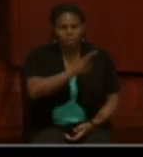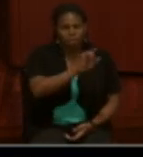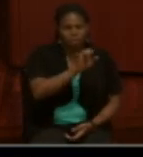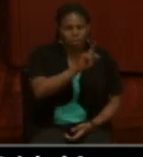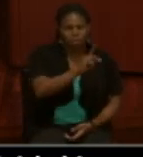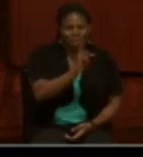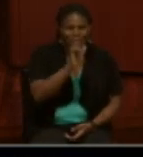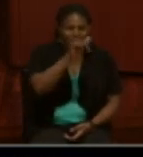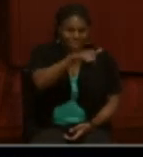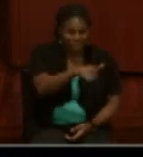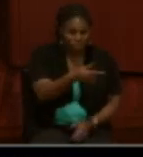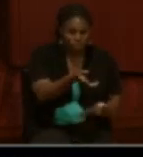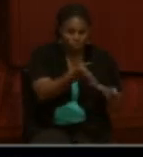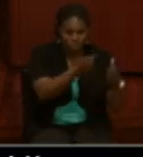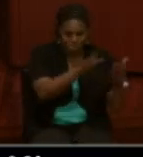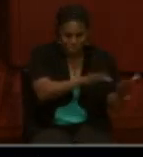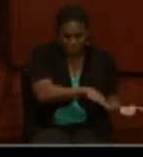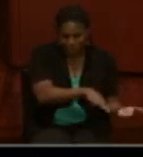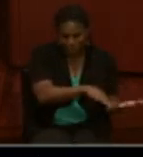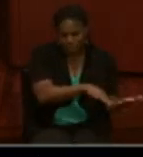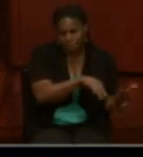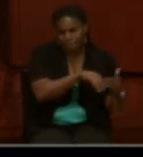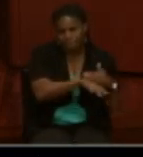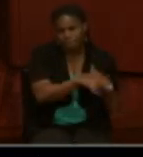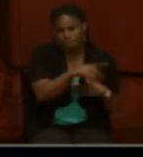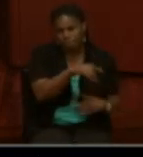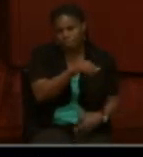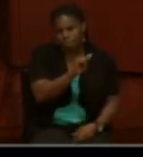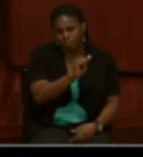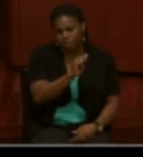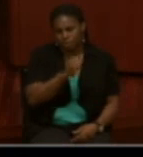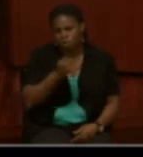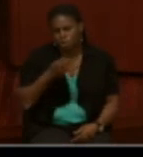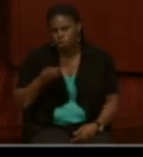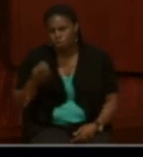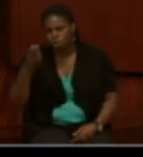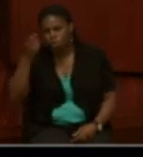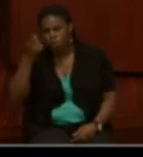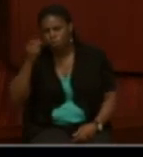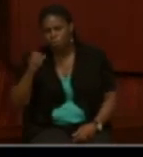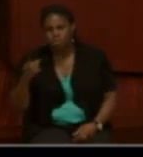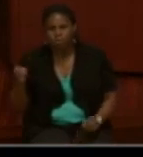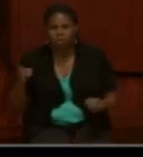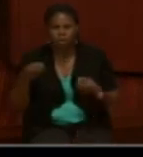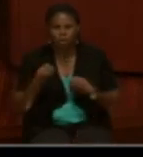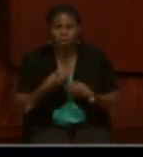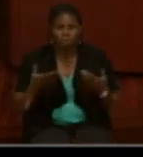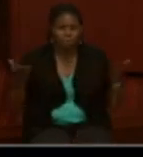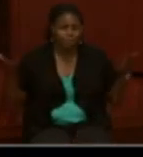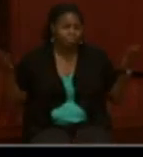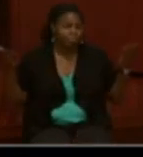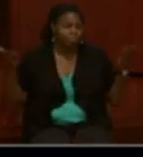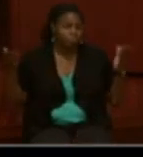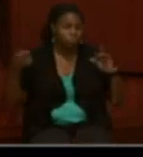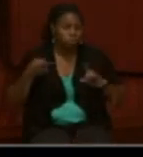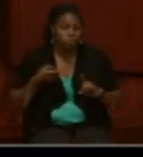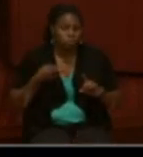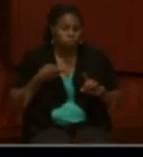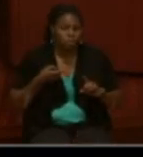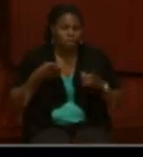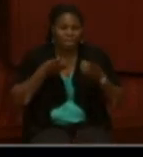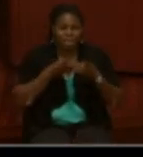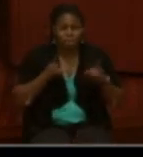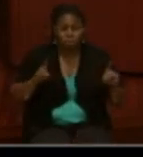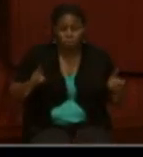a state hospital for the insane in Norristown, Pennsylvania. So in the eyes of the pension office, it was kind of a moot point because they were